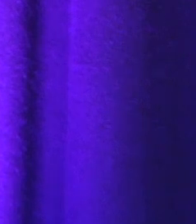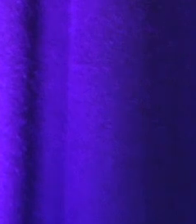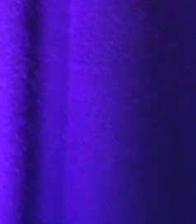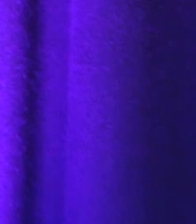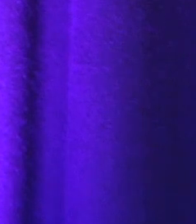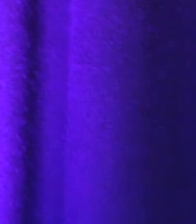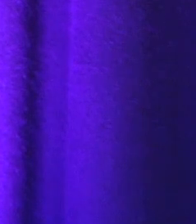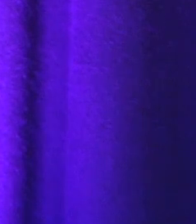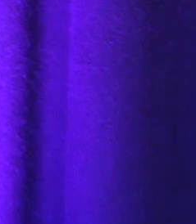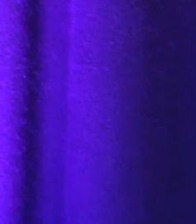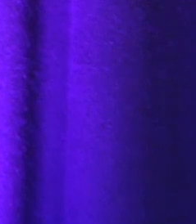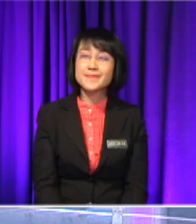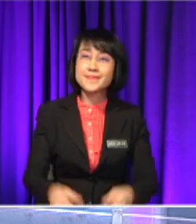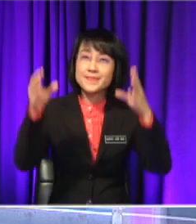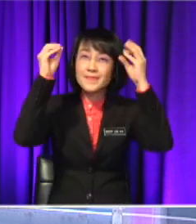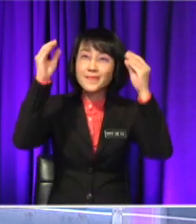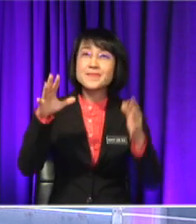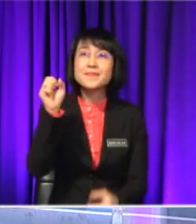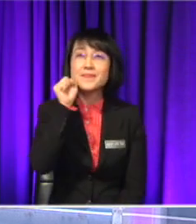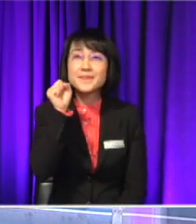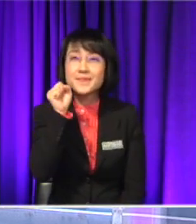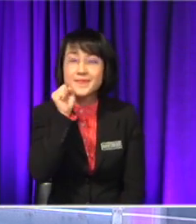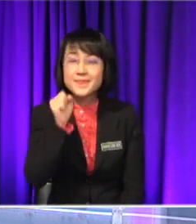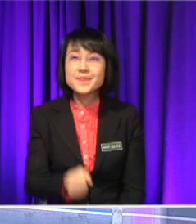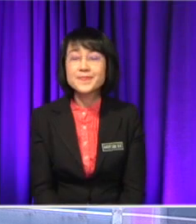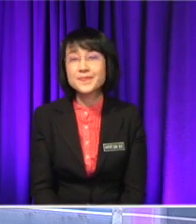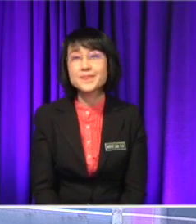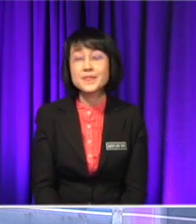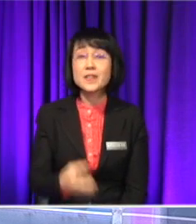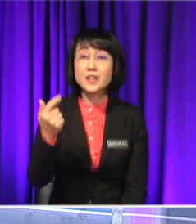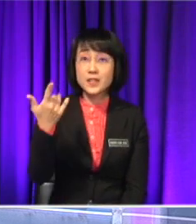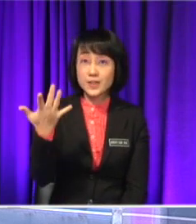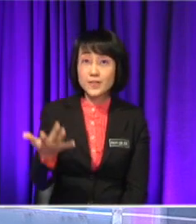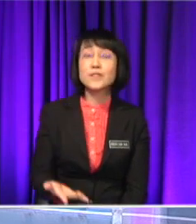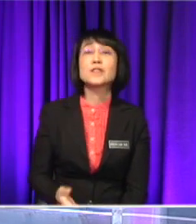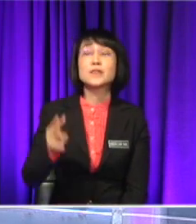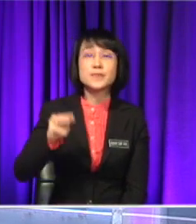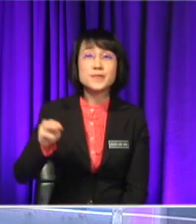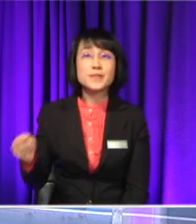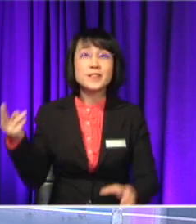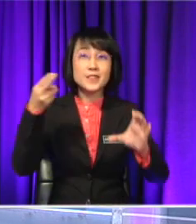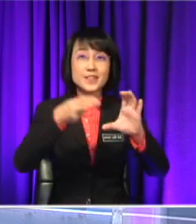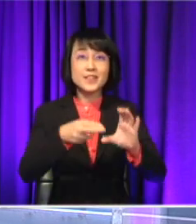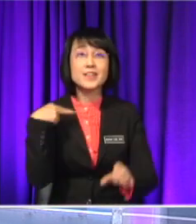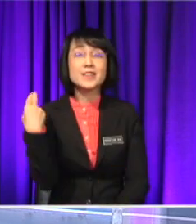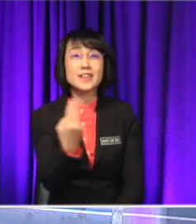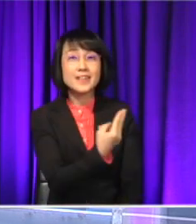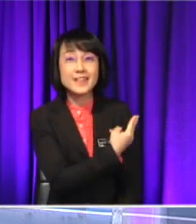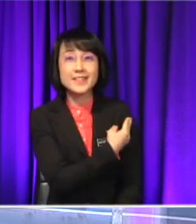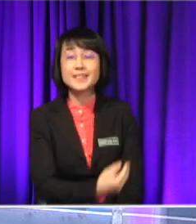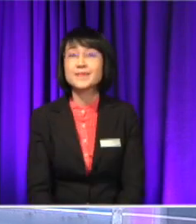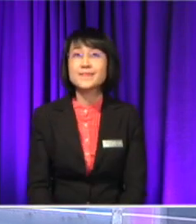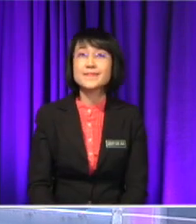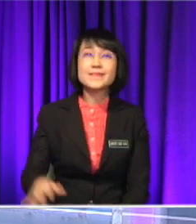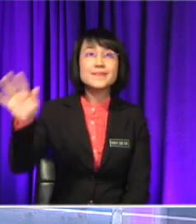Miss Sim Miss Sim, I believe that we also have a few students that are joining us online as well Right? Let's see who they are